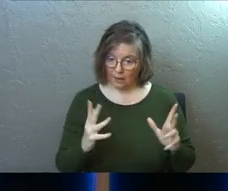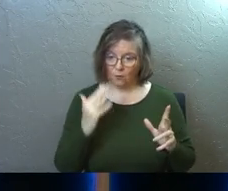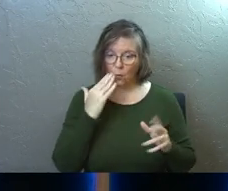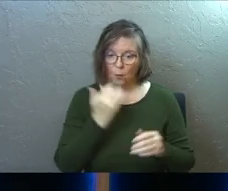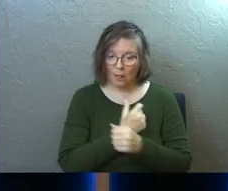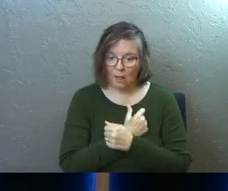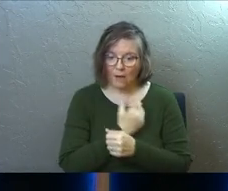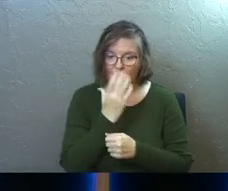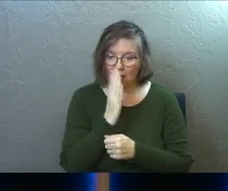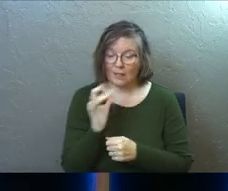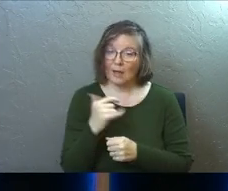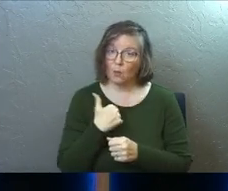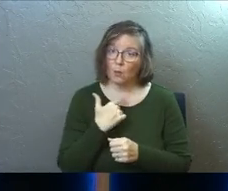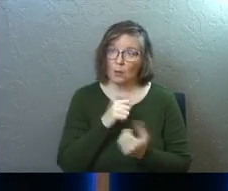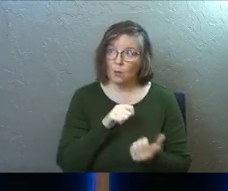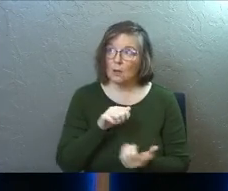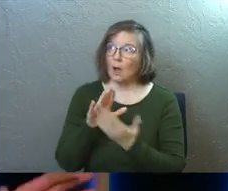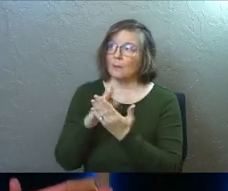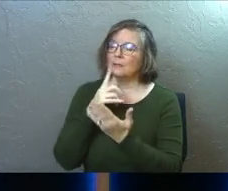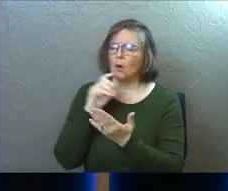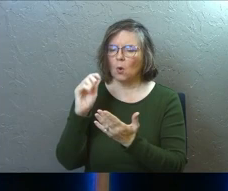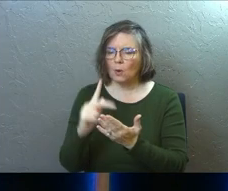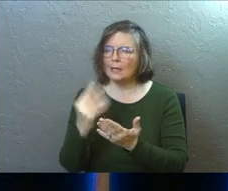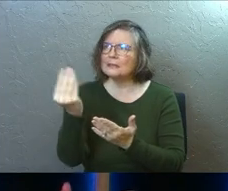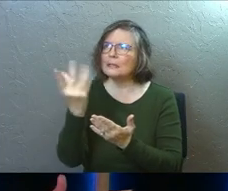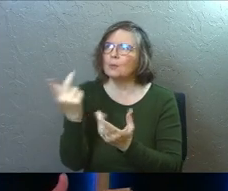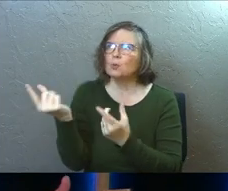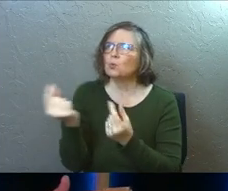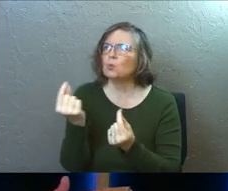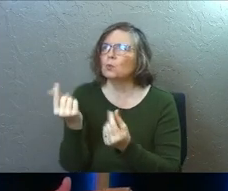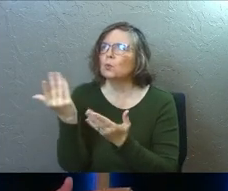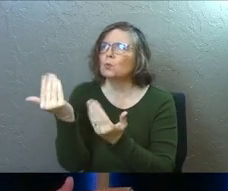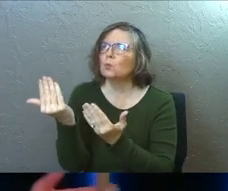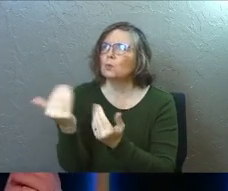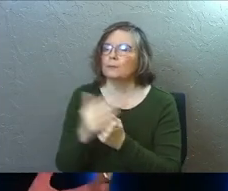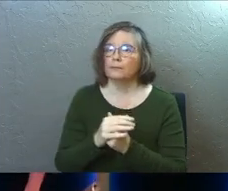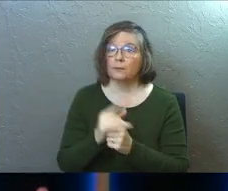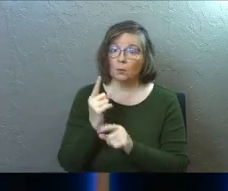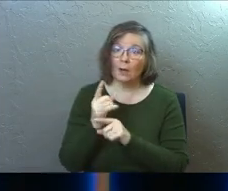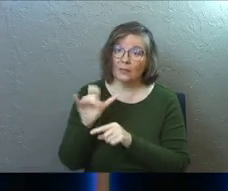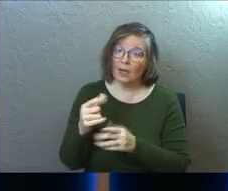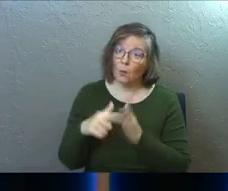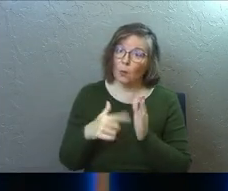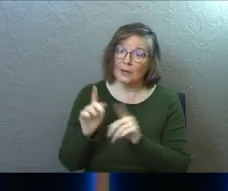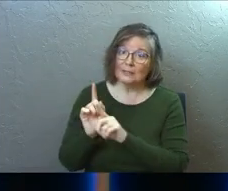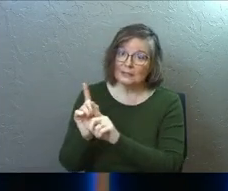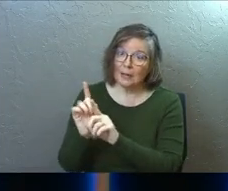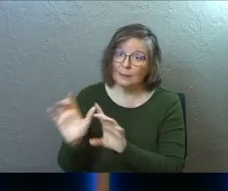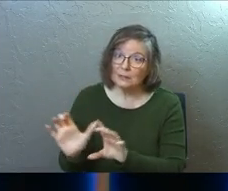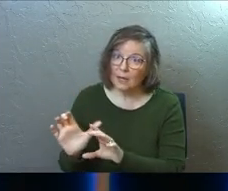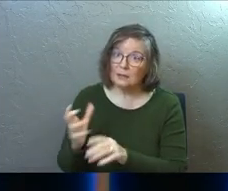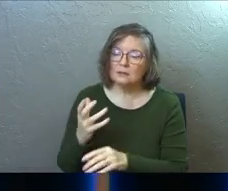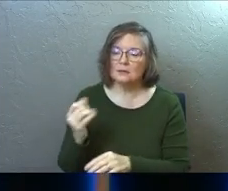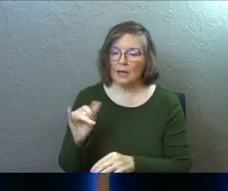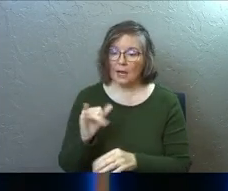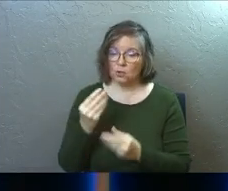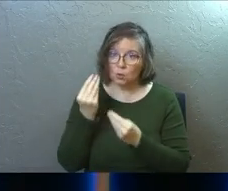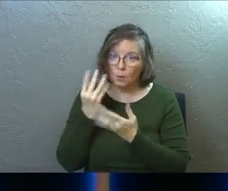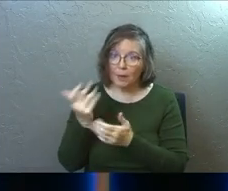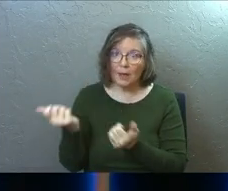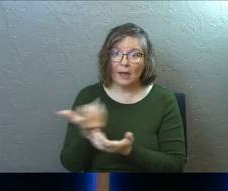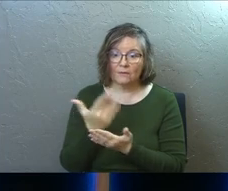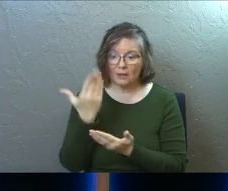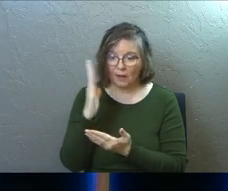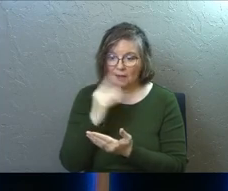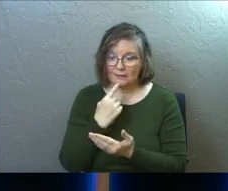we love God, like we're going to come to him and say, okay, tell me what to do, right? Like that's what a disciple does. And as you obey